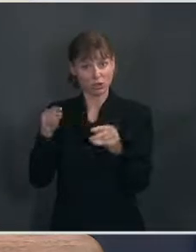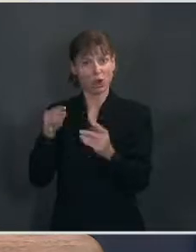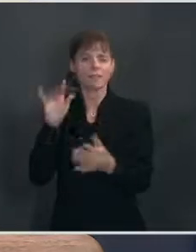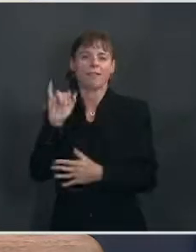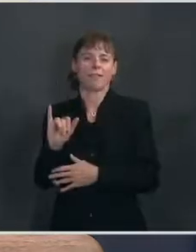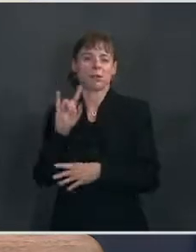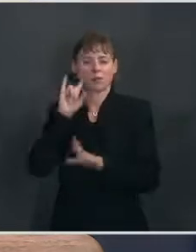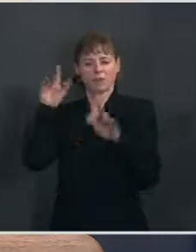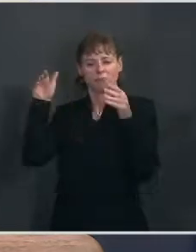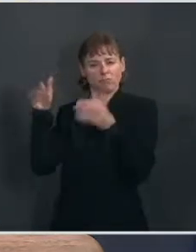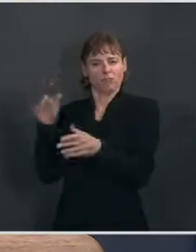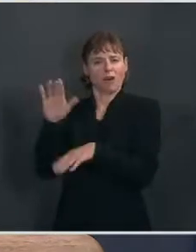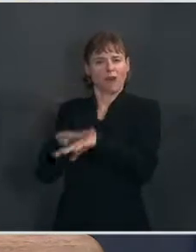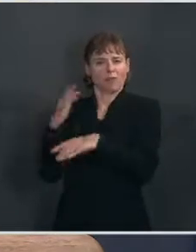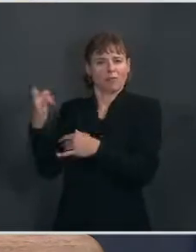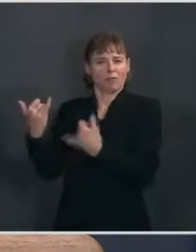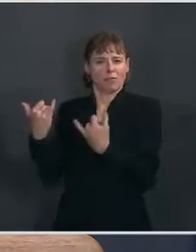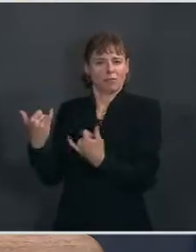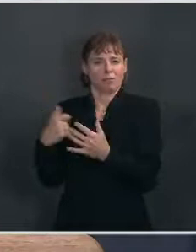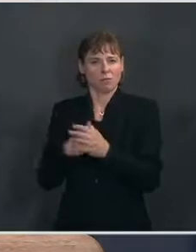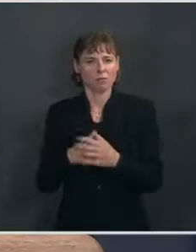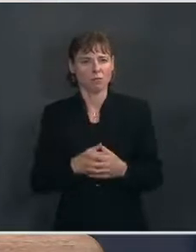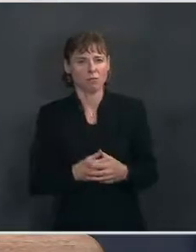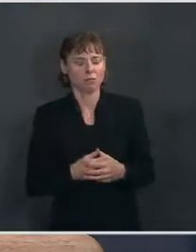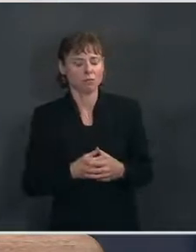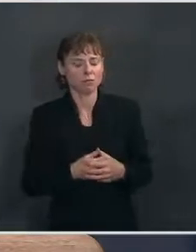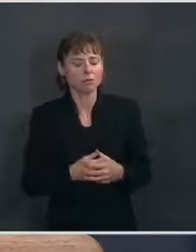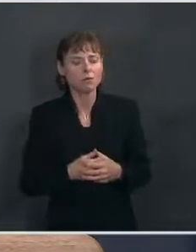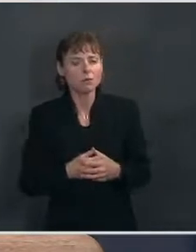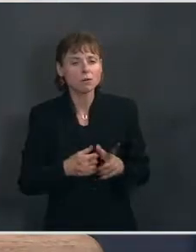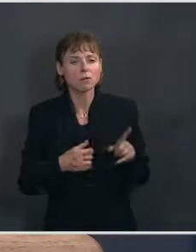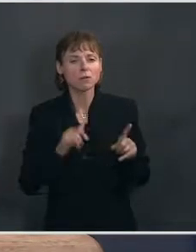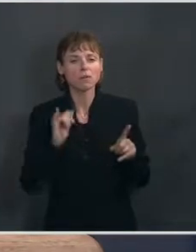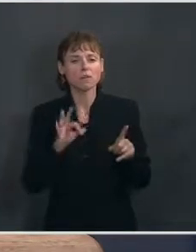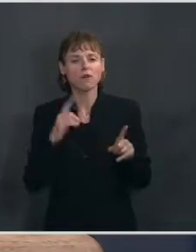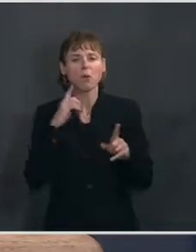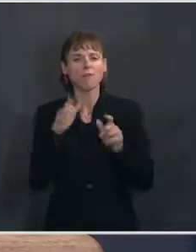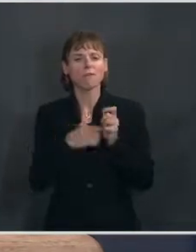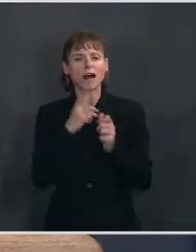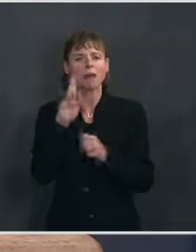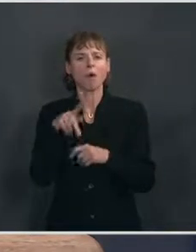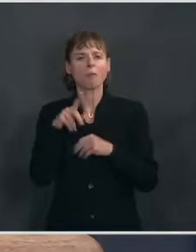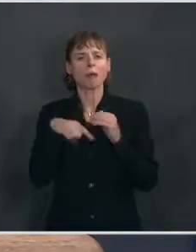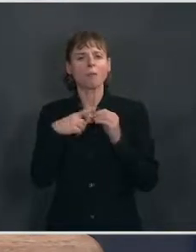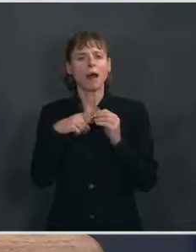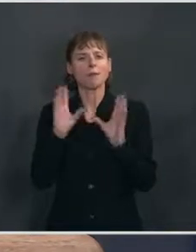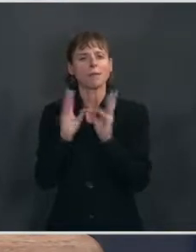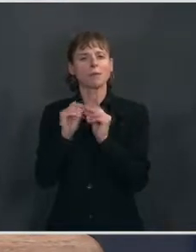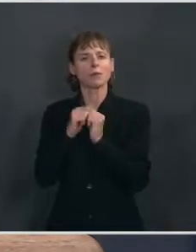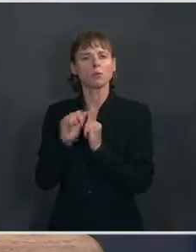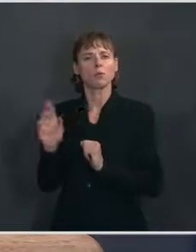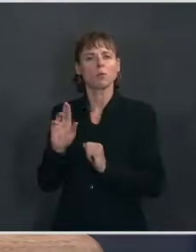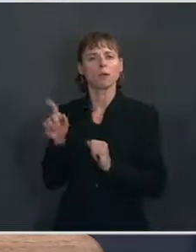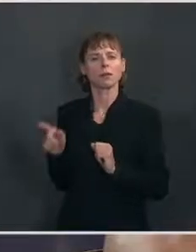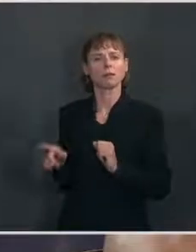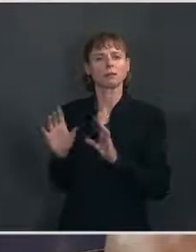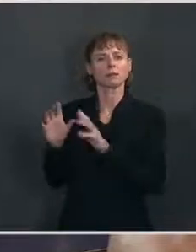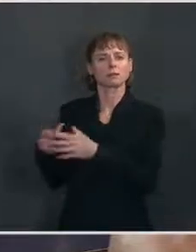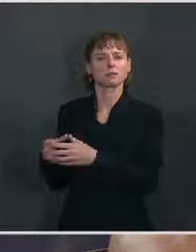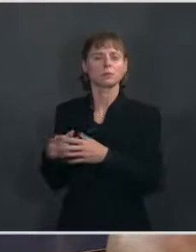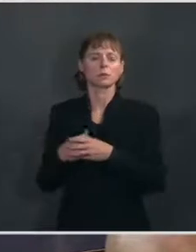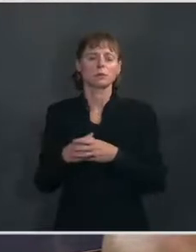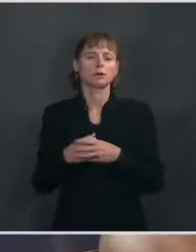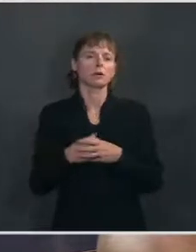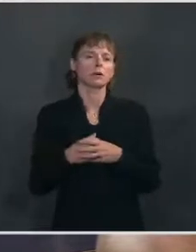is and the focus is at this point in time. Go ahead. The I can ask one follow-up on the meeting with the Republicans and then a follow-up on the question as well.